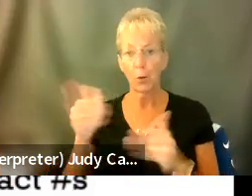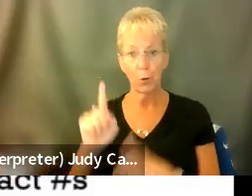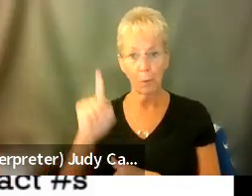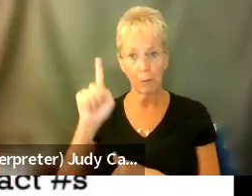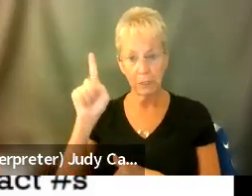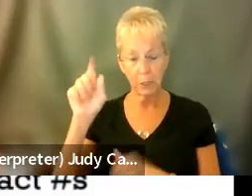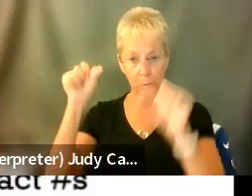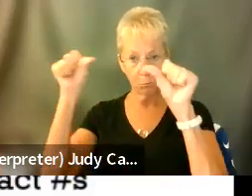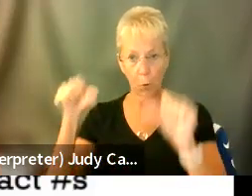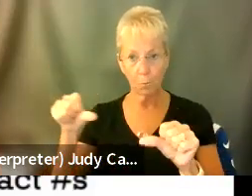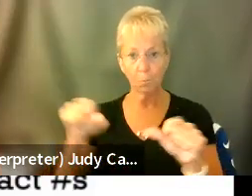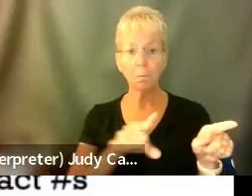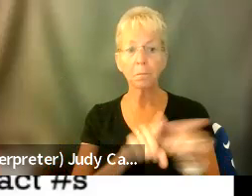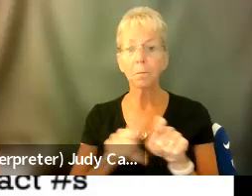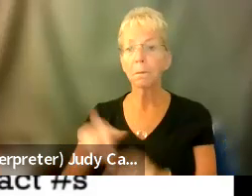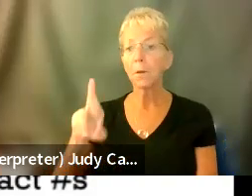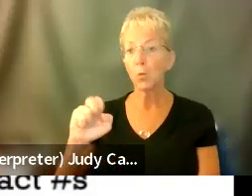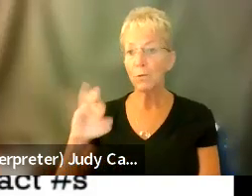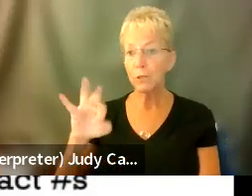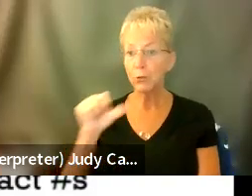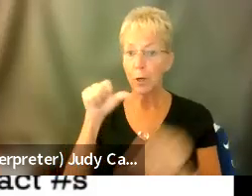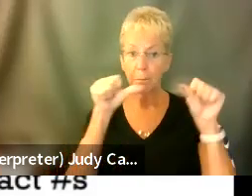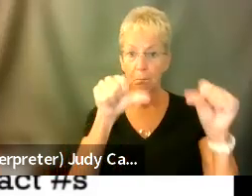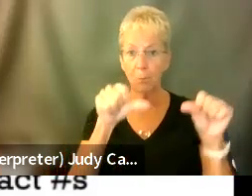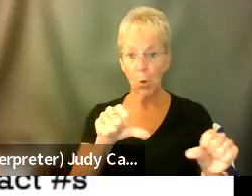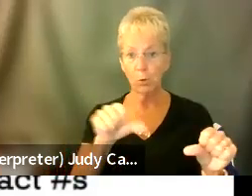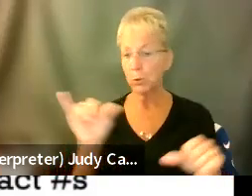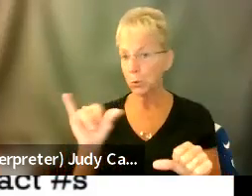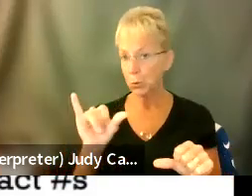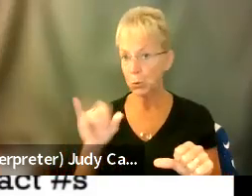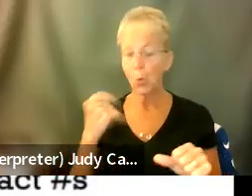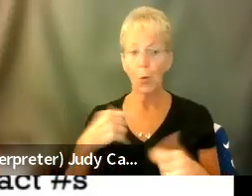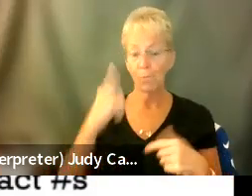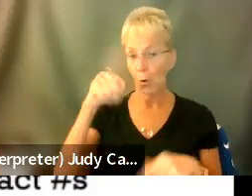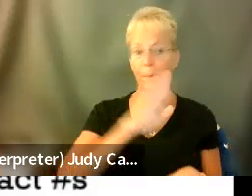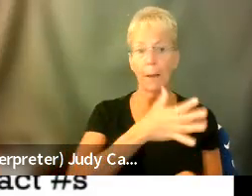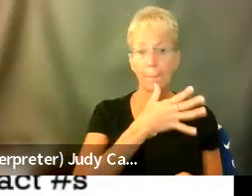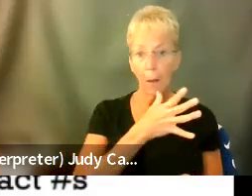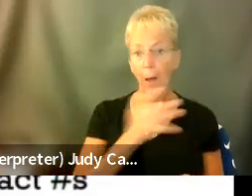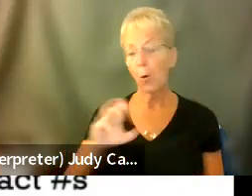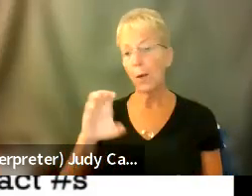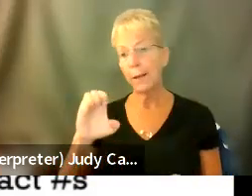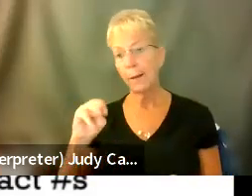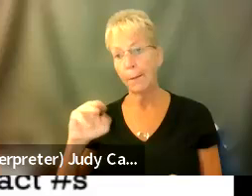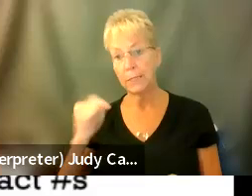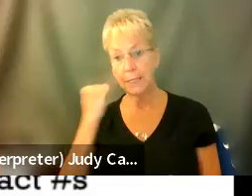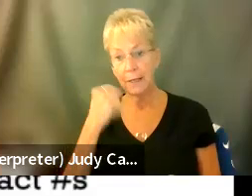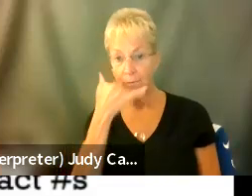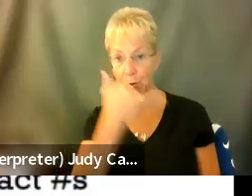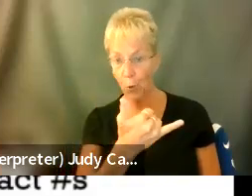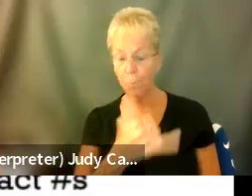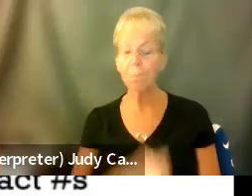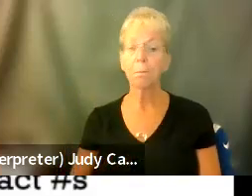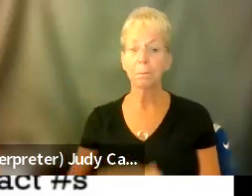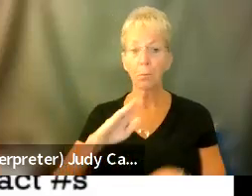I've also got it on the fridge downstairs for her or for the EMTs, whenever they have to be called. And